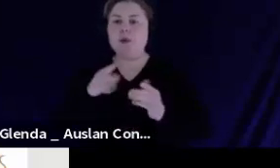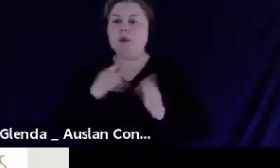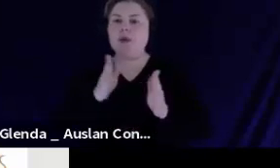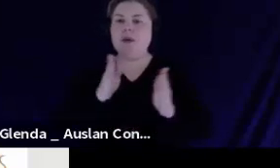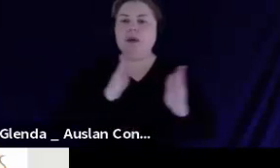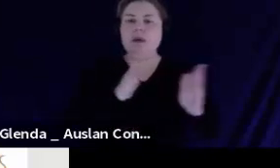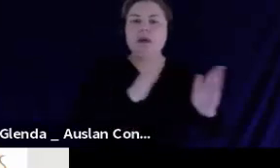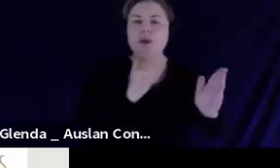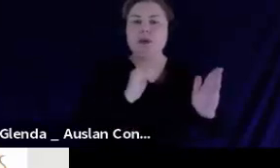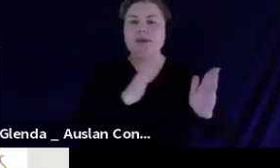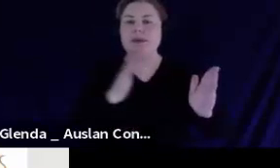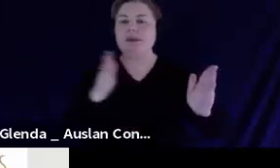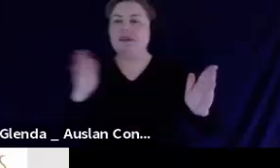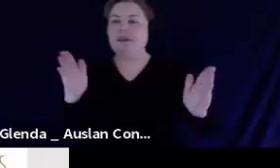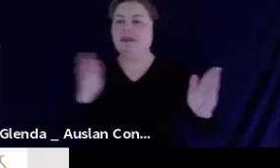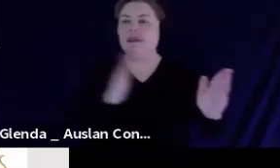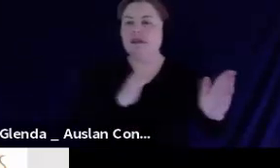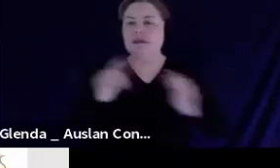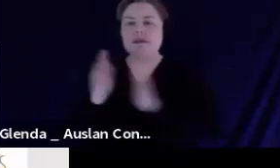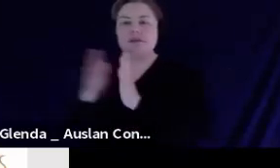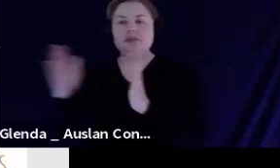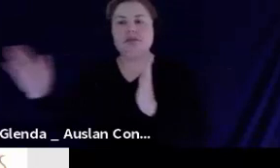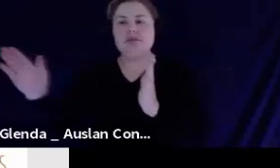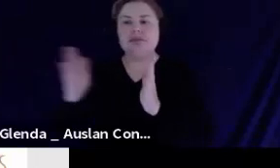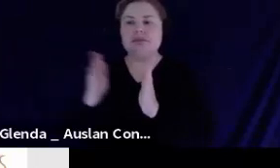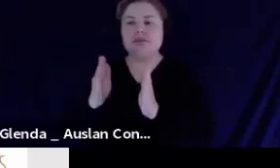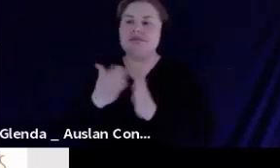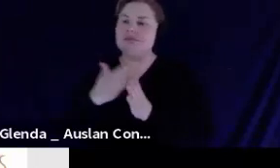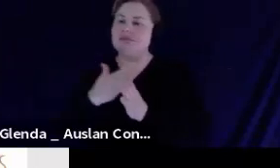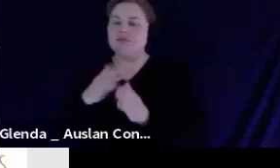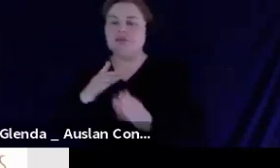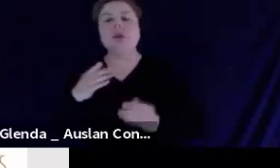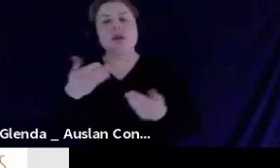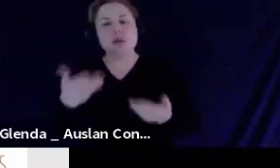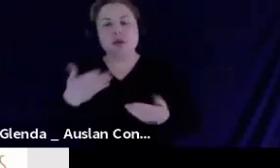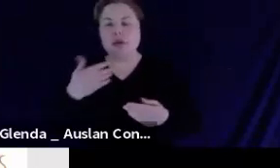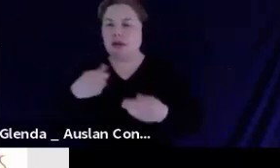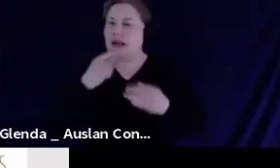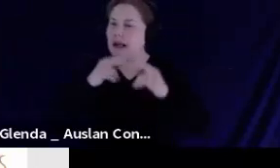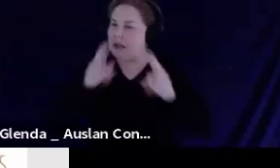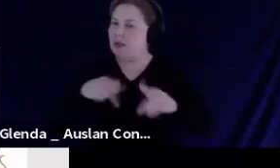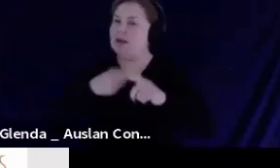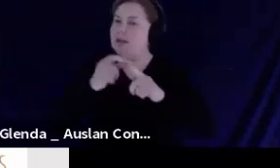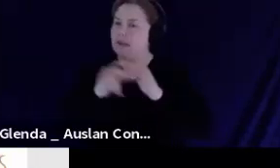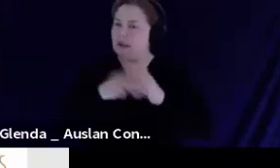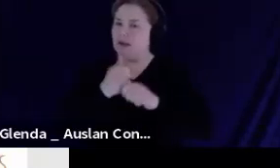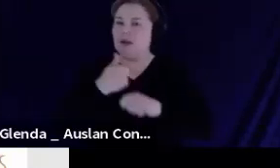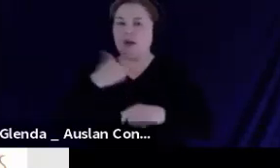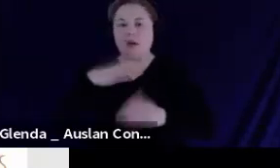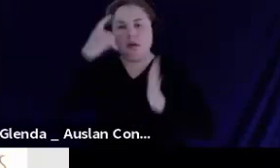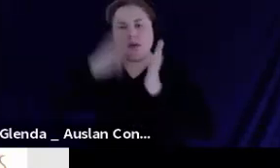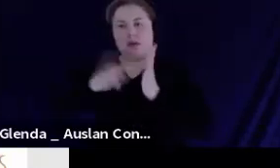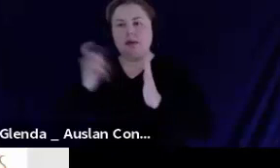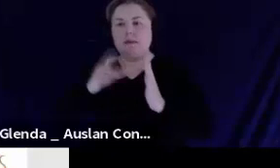Okay, that's the first bit of the housekeeping. Now I'd like to acknowledge that I'm coming from Lutrawita, Tasmanian Aboriginal land,